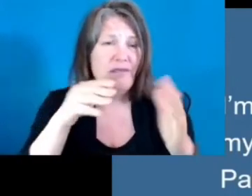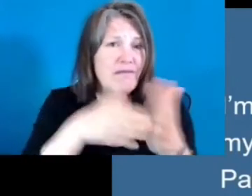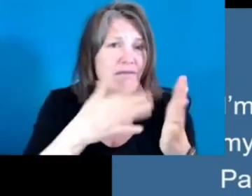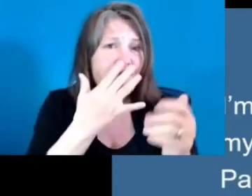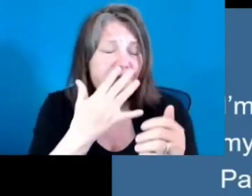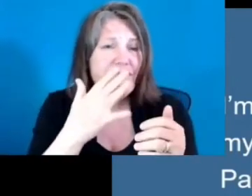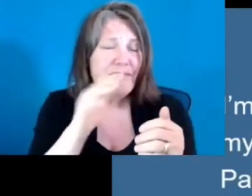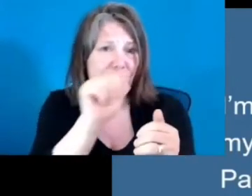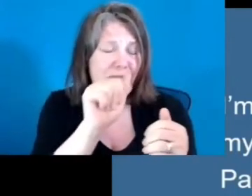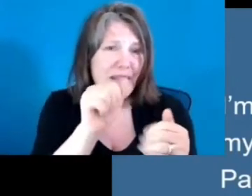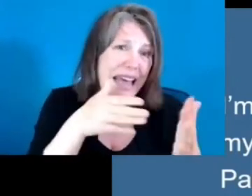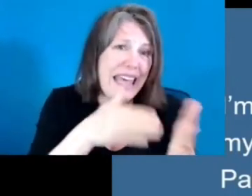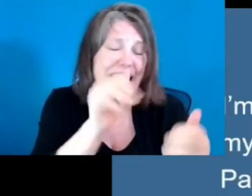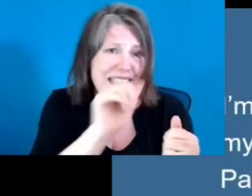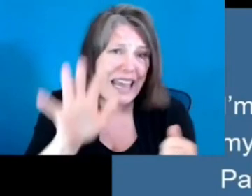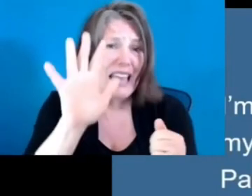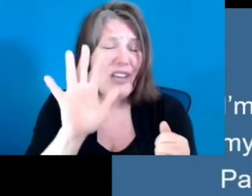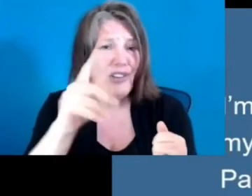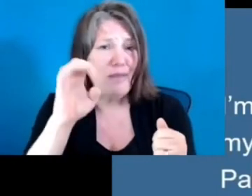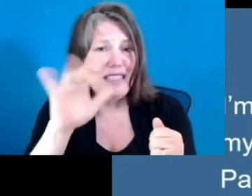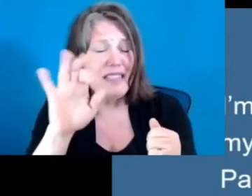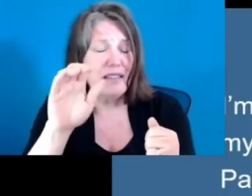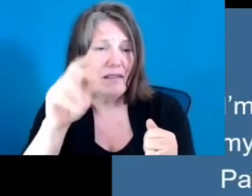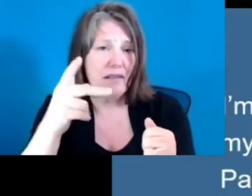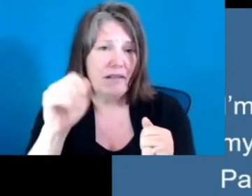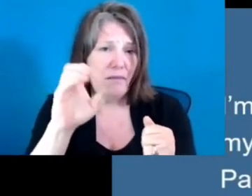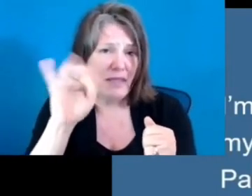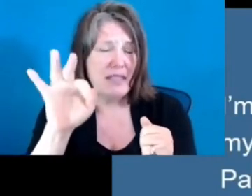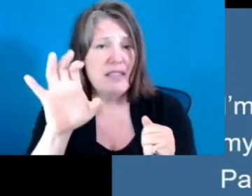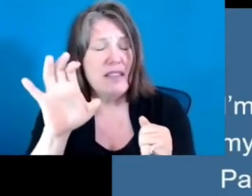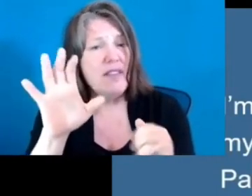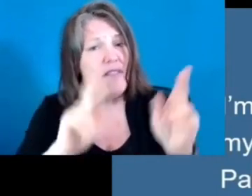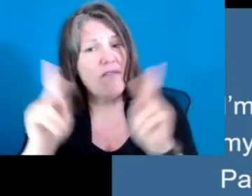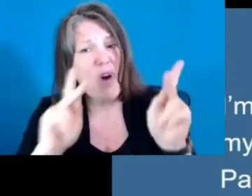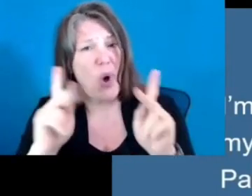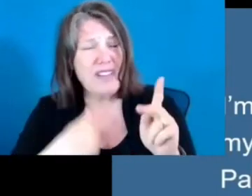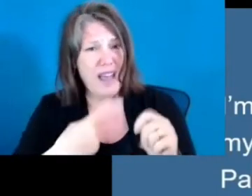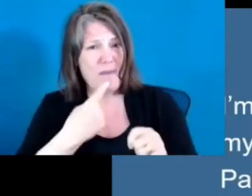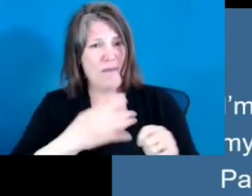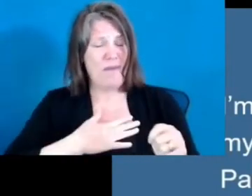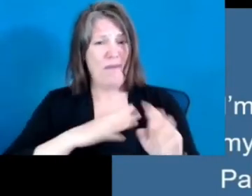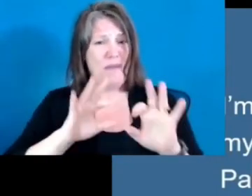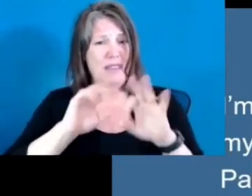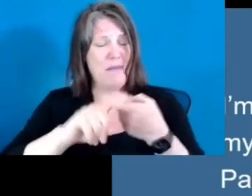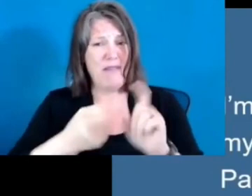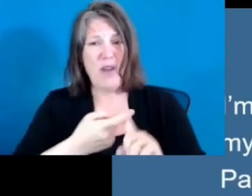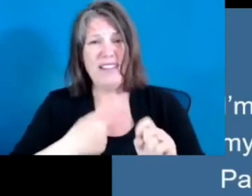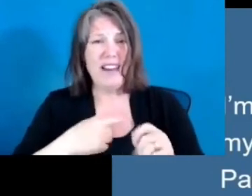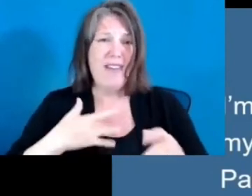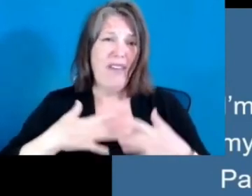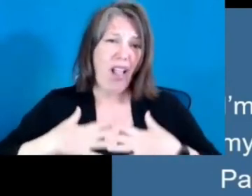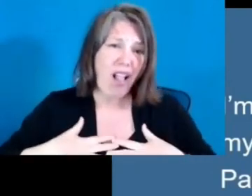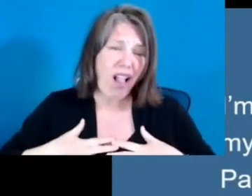being around my friends and I'm feeling really, really depressed, but I can't really tell my family. So young people are bringing